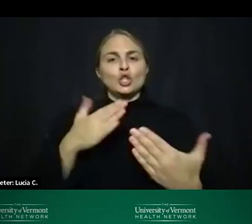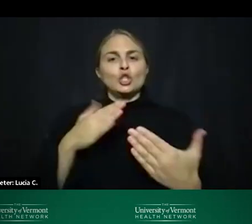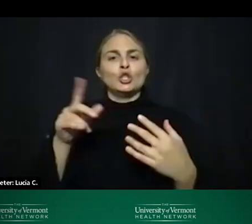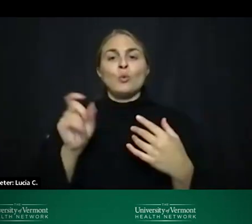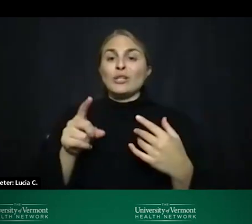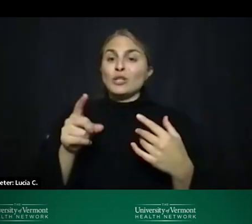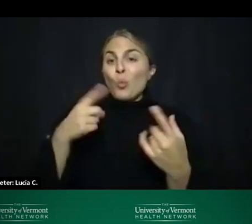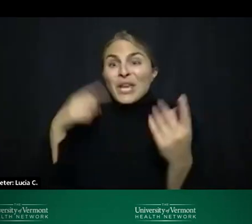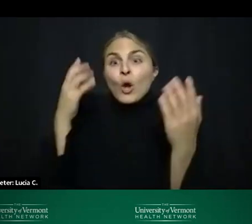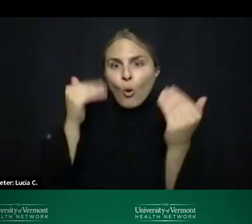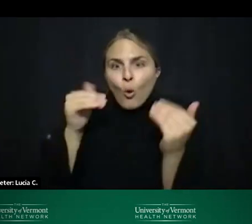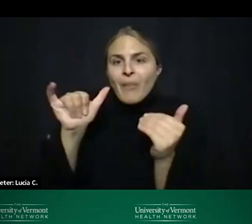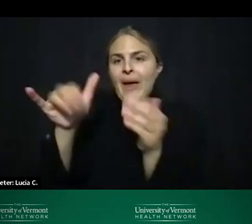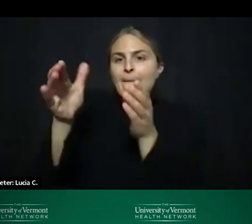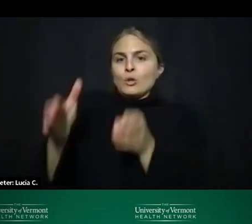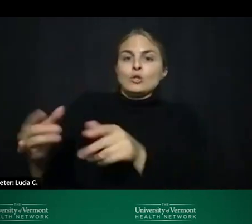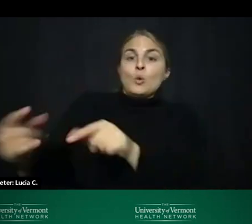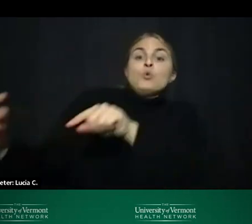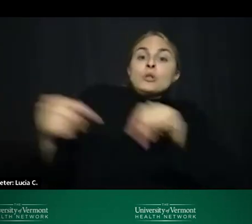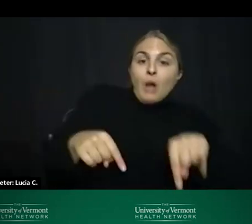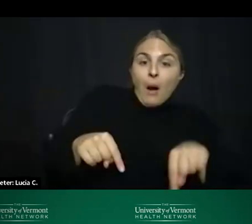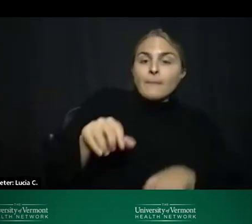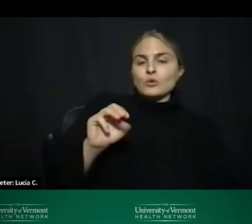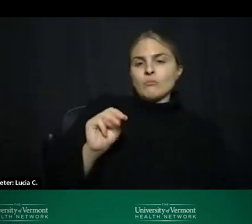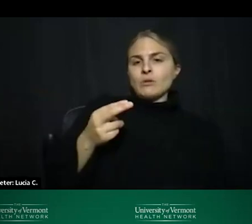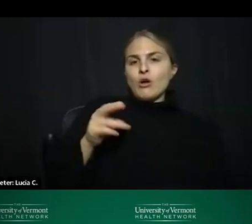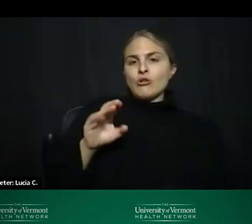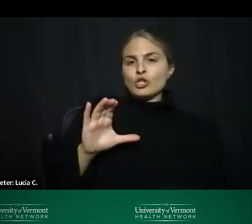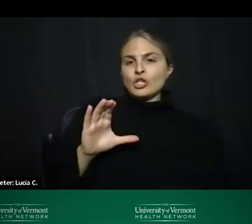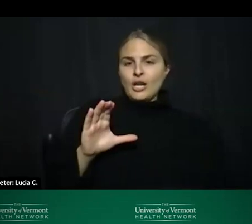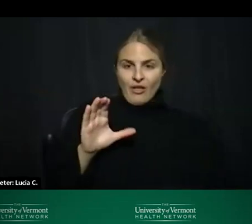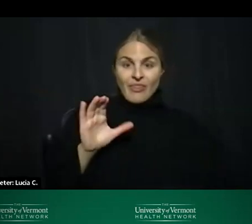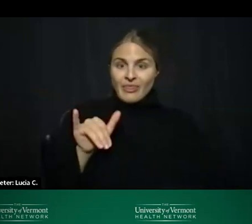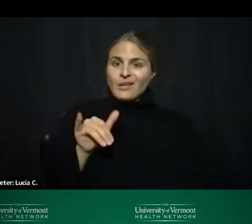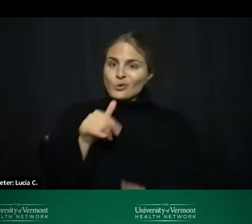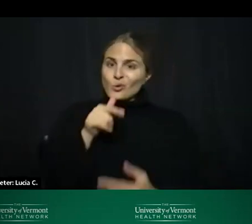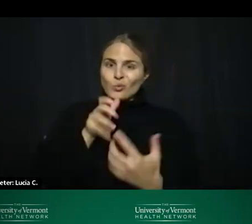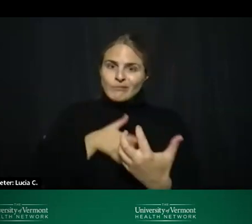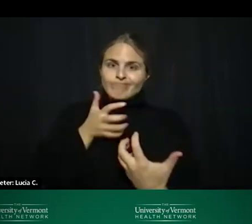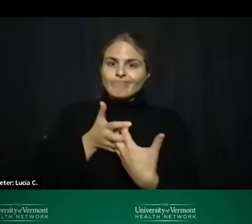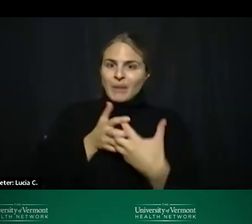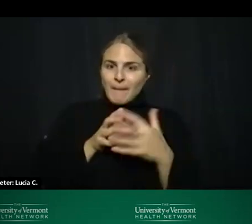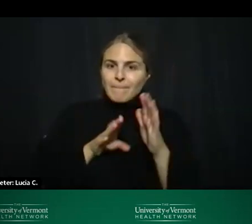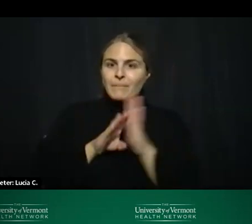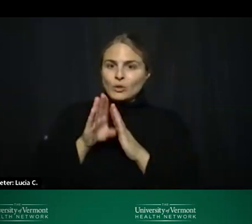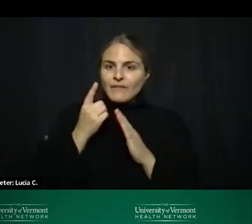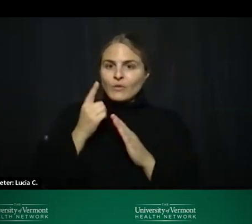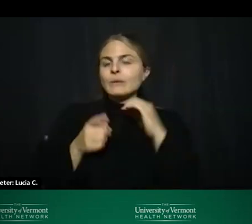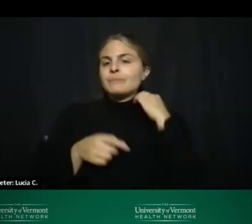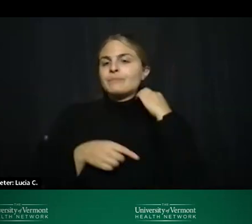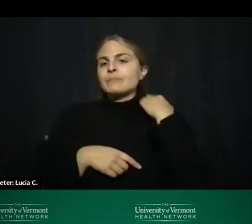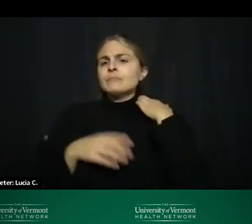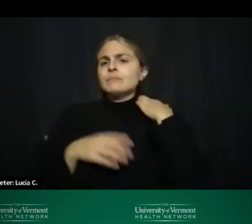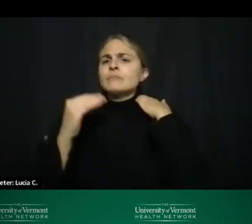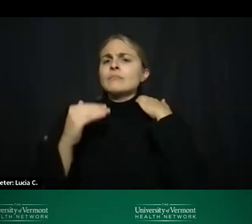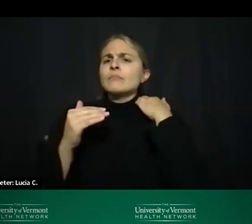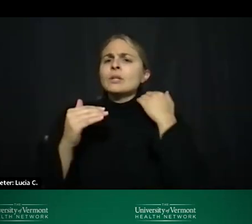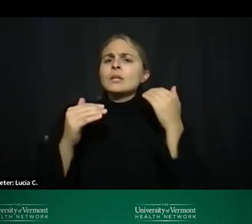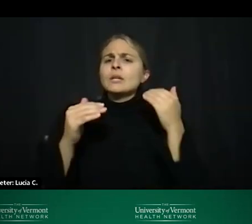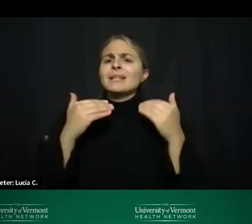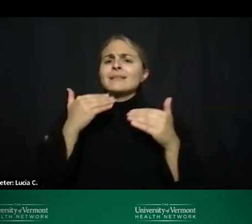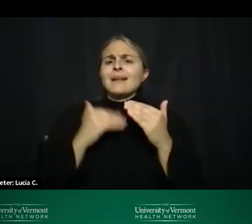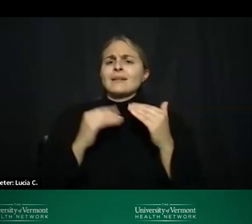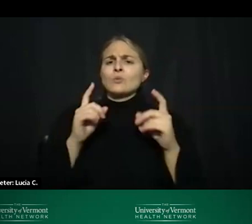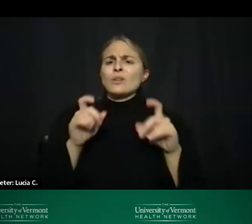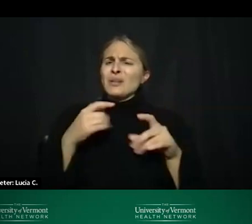person we hope will come to the mental health urgent care um so uh the next question is my understanding is that there are often